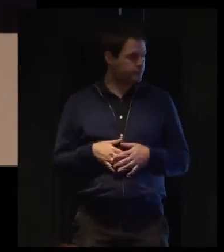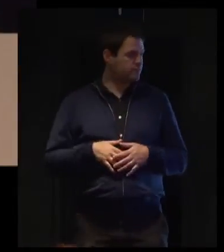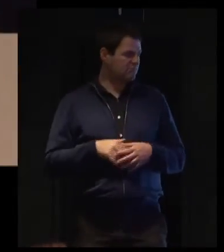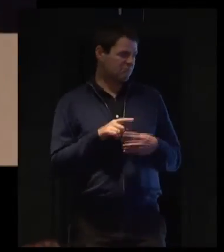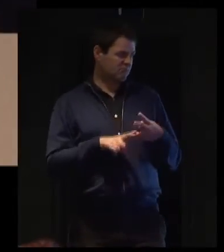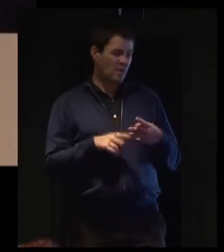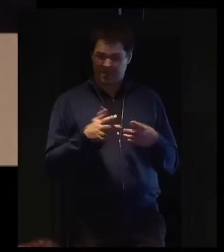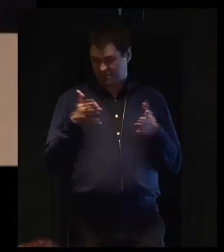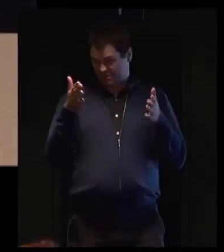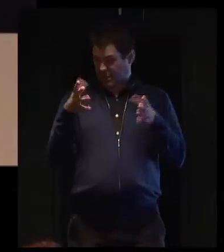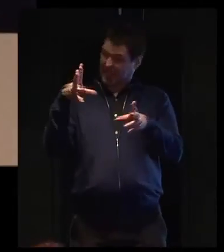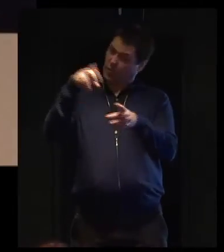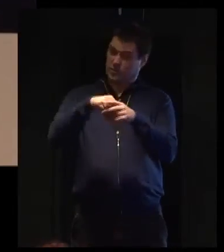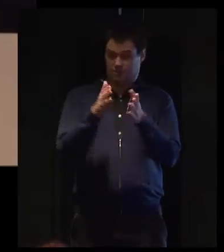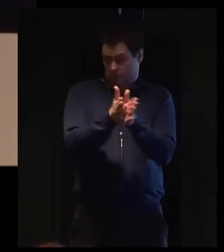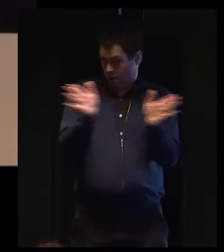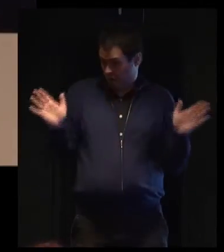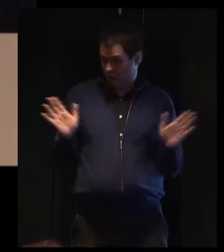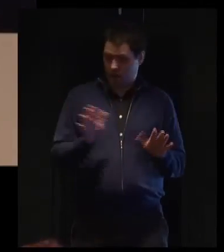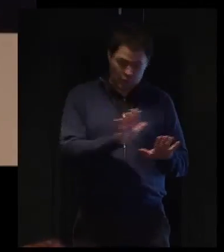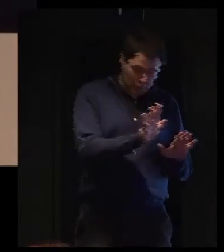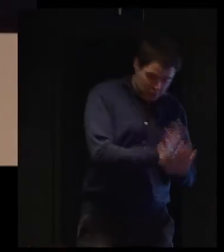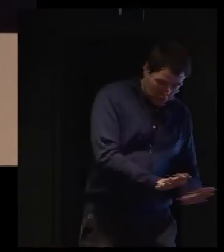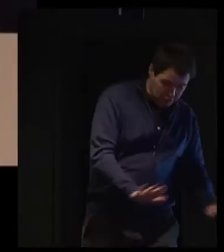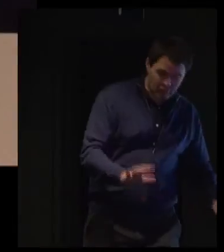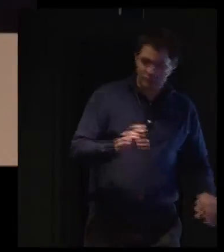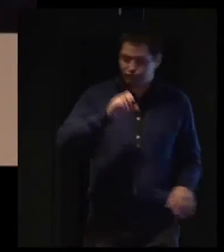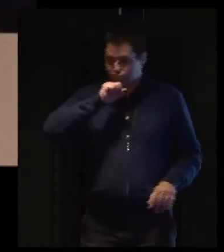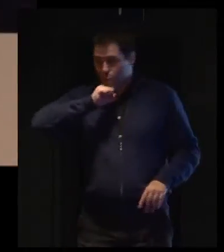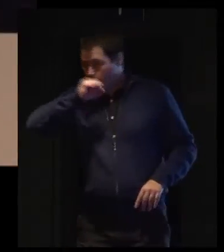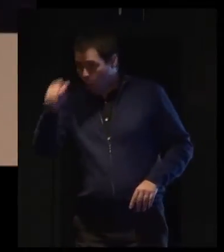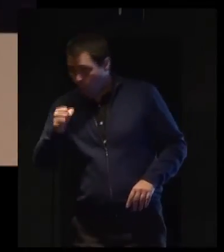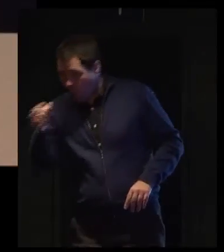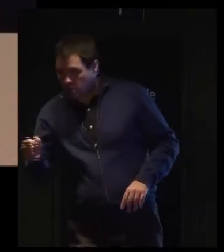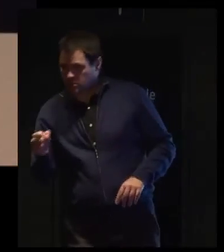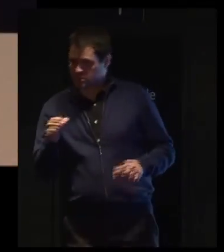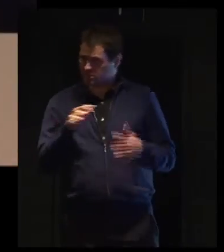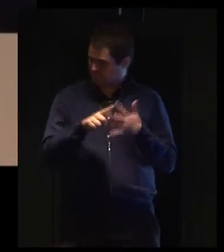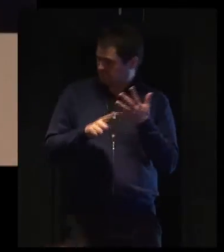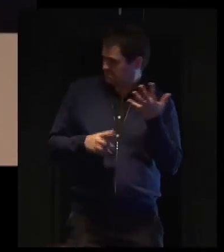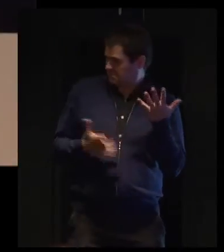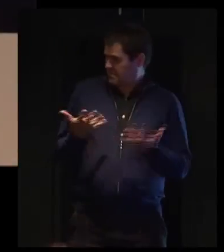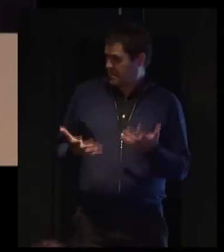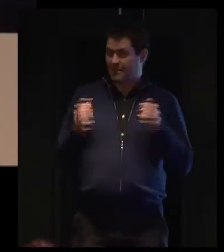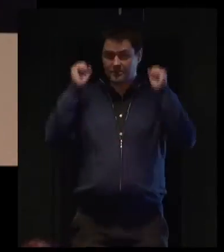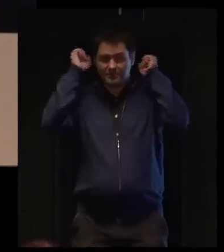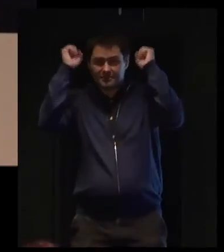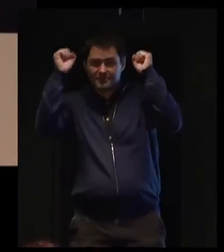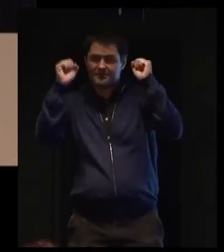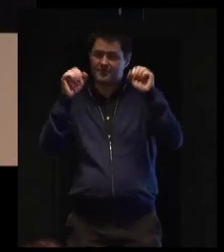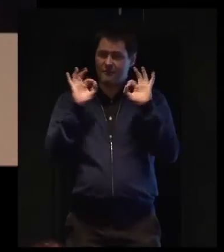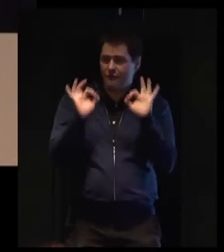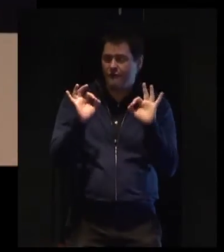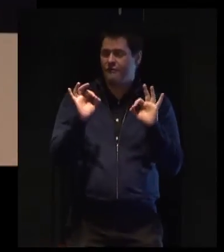it's other groups as well, children, older supporters, senior citizens. They may be among your fan base the most loyal